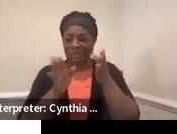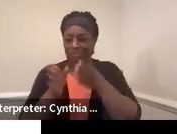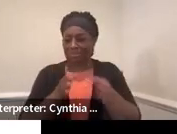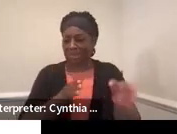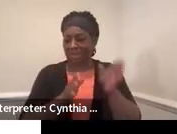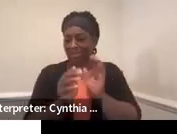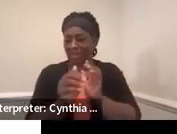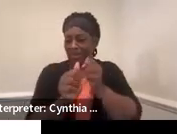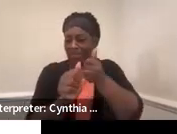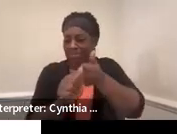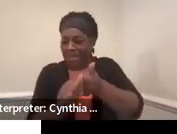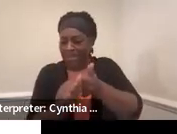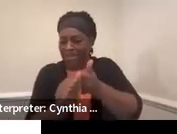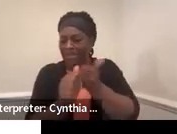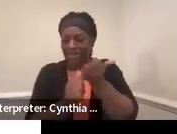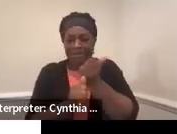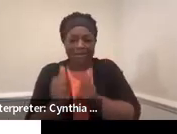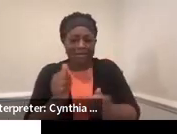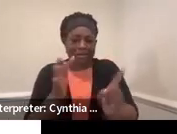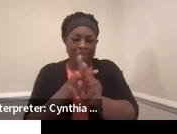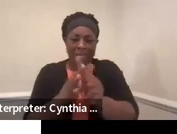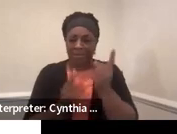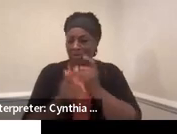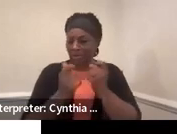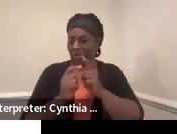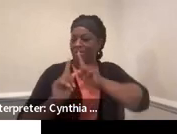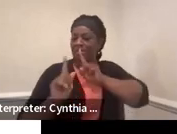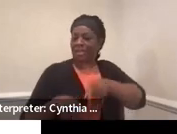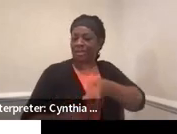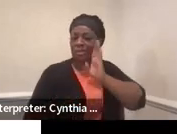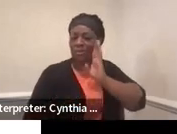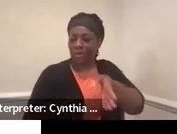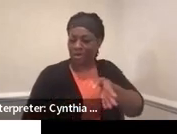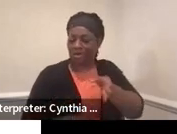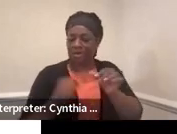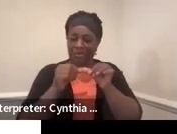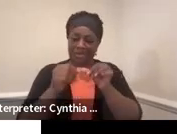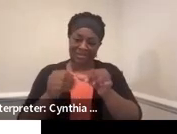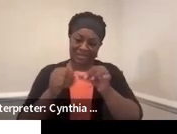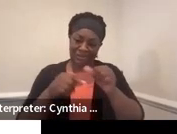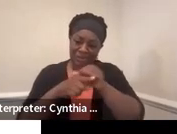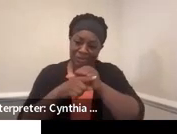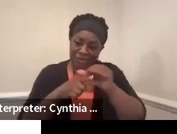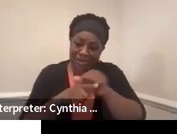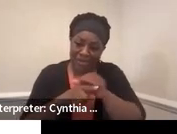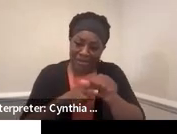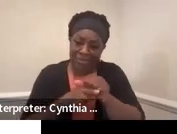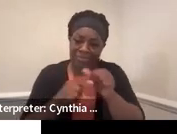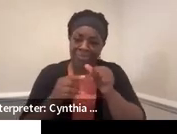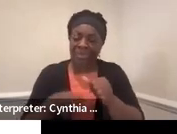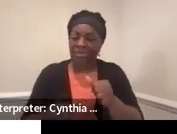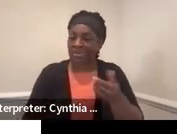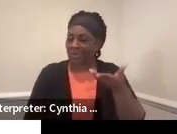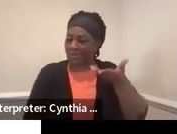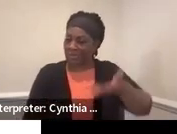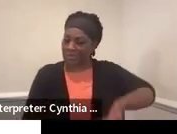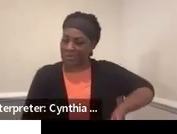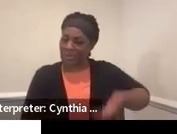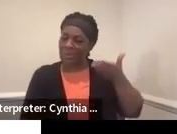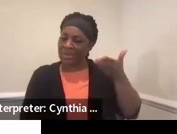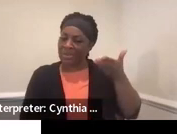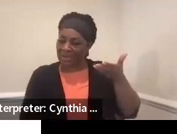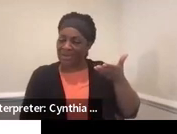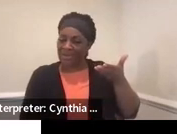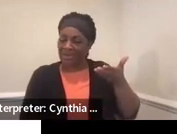and we'll make sure to answer any questions as we go through. So this is who we are. We're the